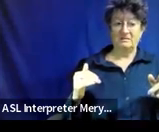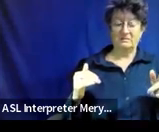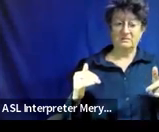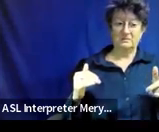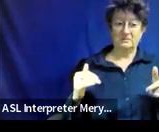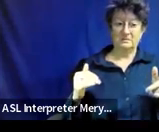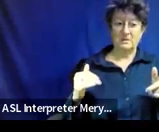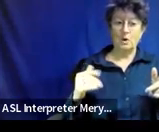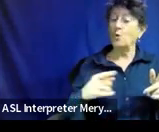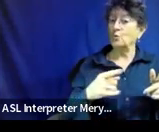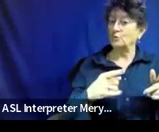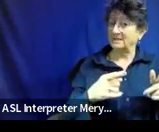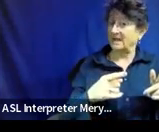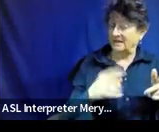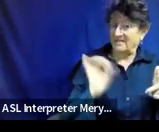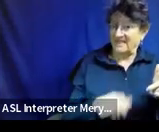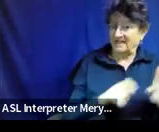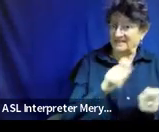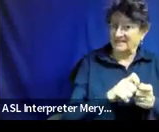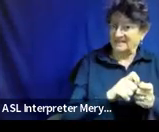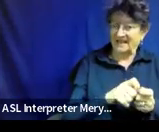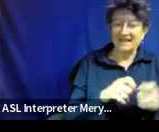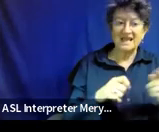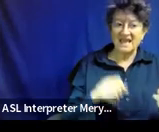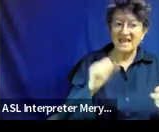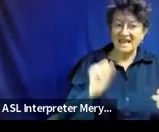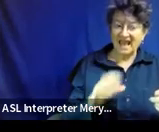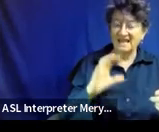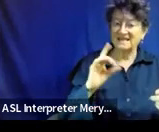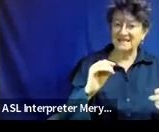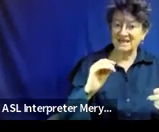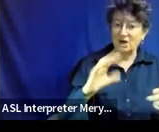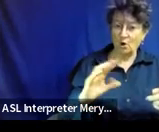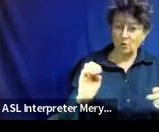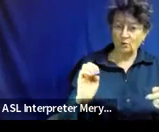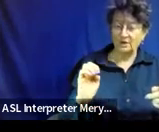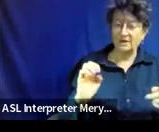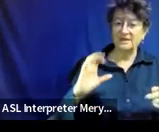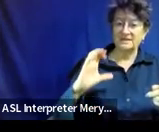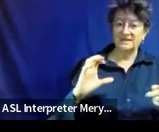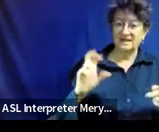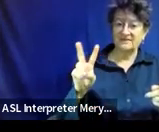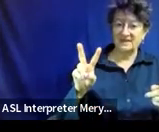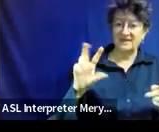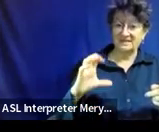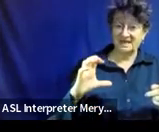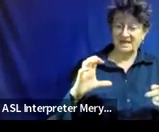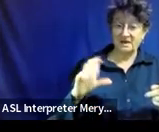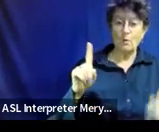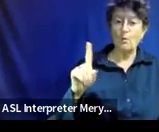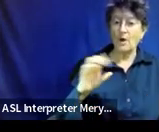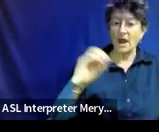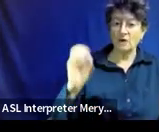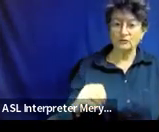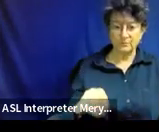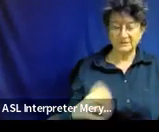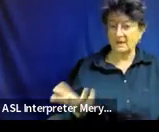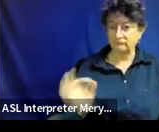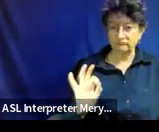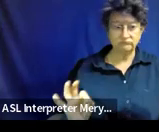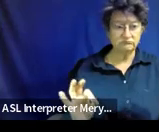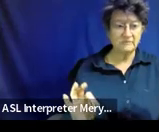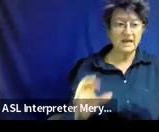well, this is, see, this is what we're talking about. So he can decode with CVC with a hundred percent, CVCE with